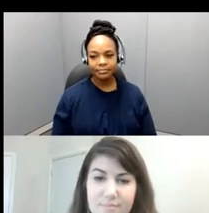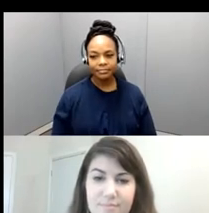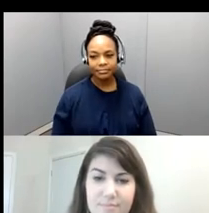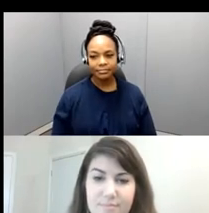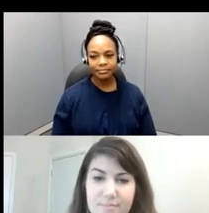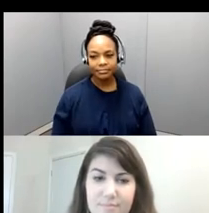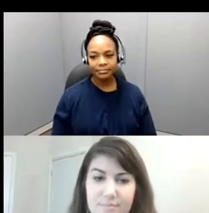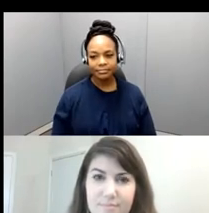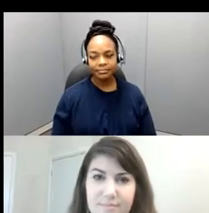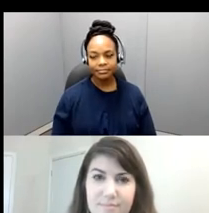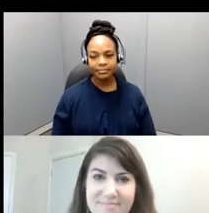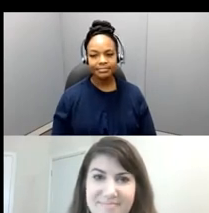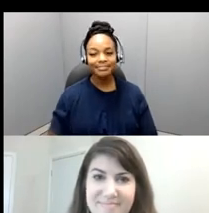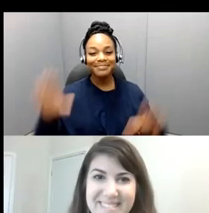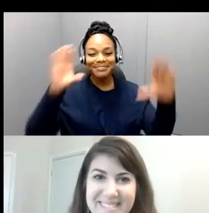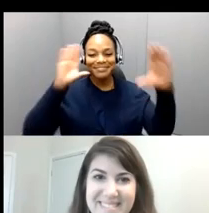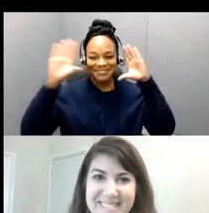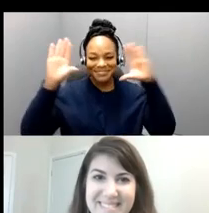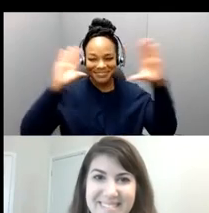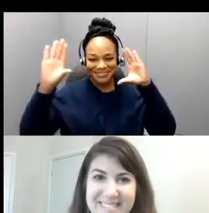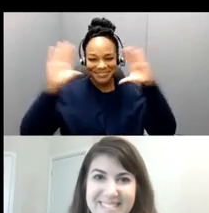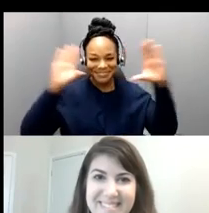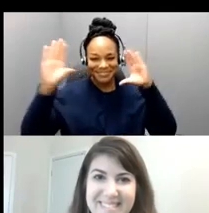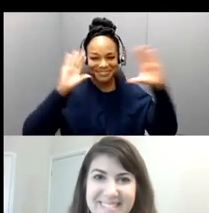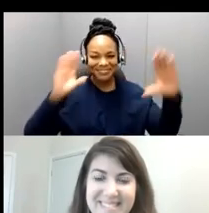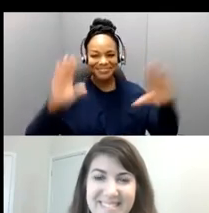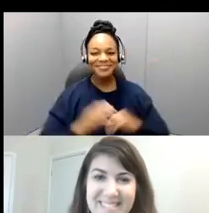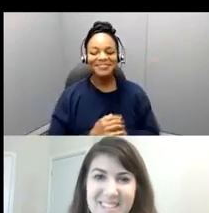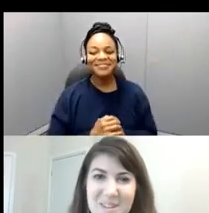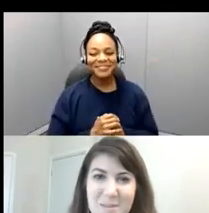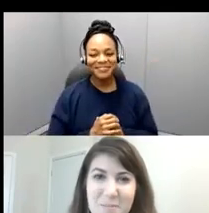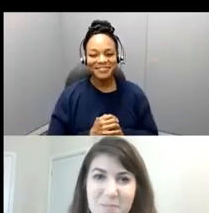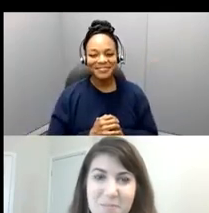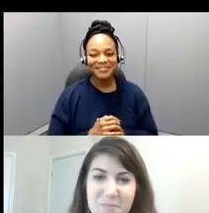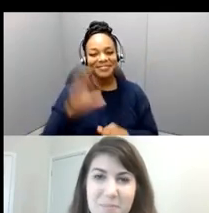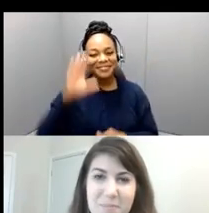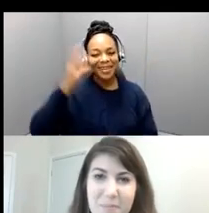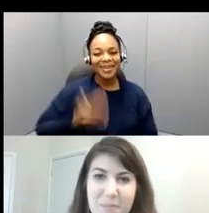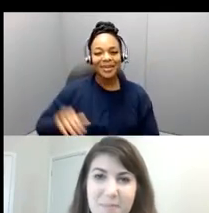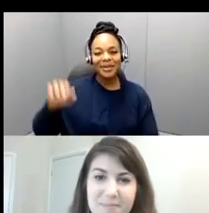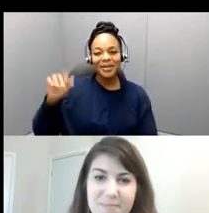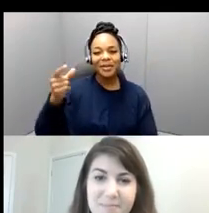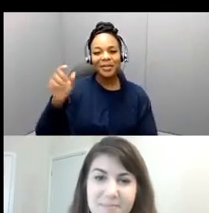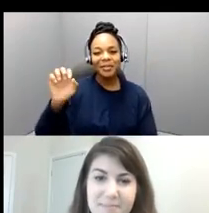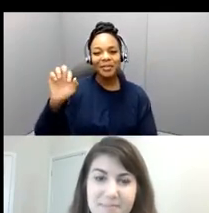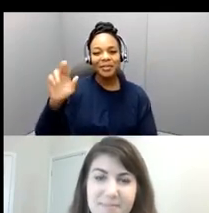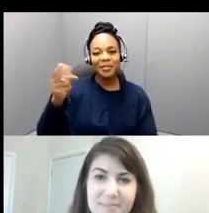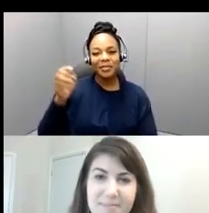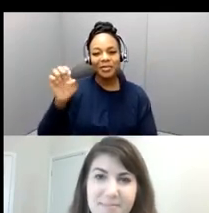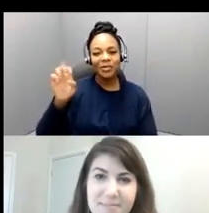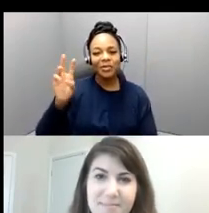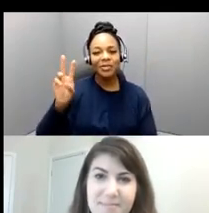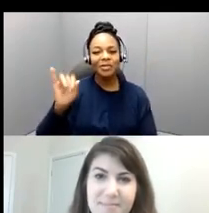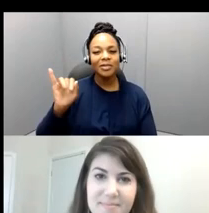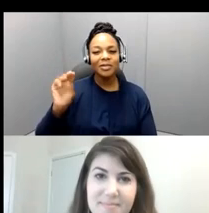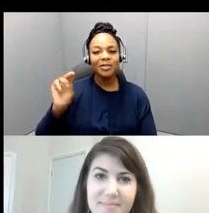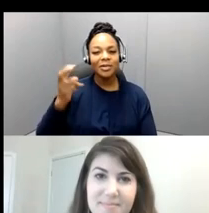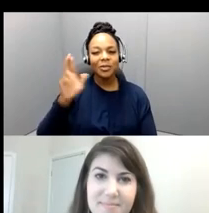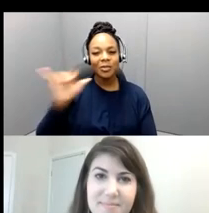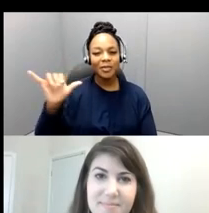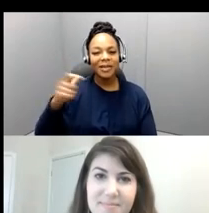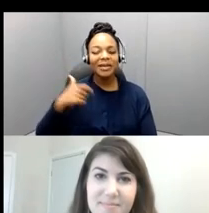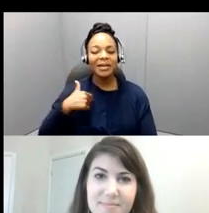Hello everyone. Hi, I'm George Wimberly. I am the Director of Professional